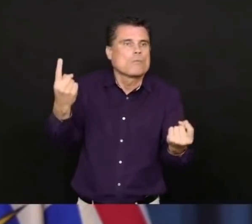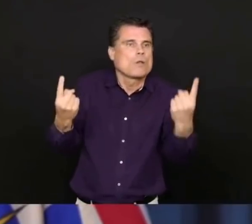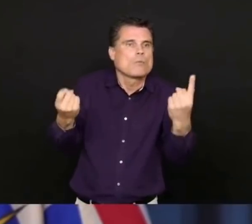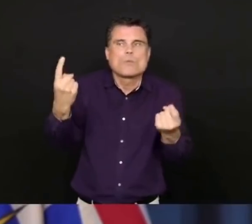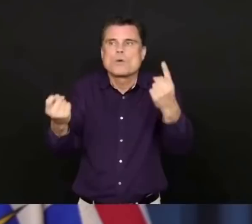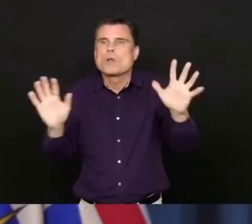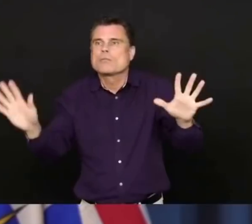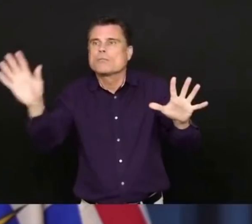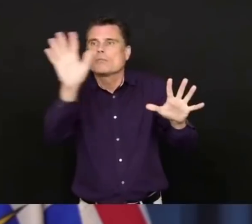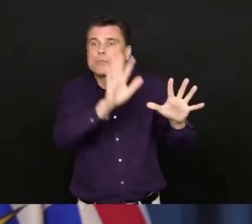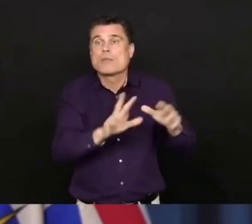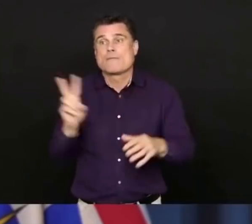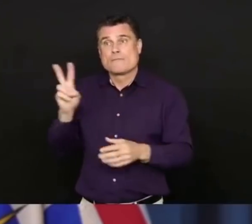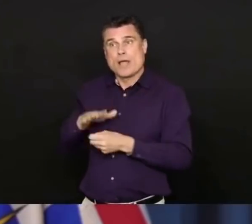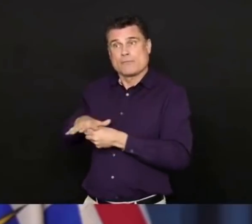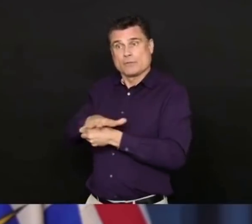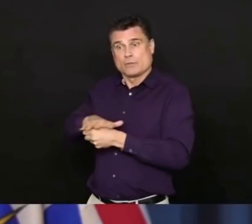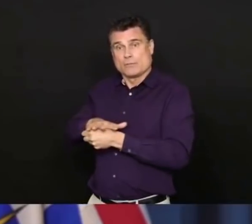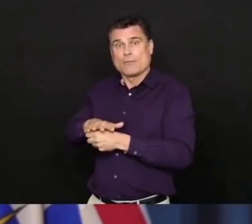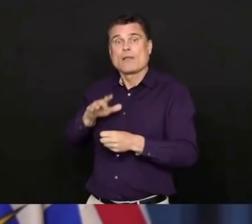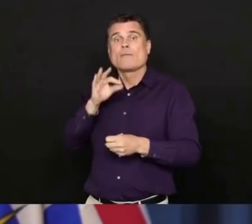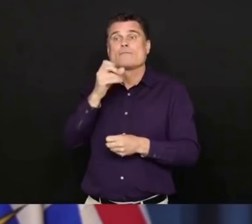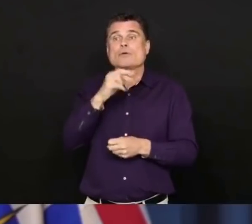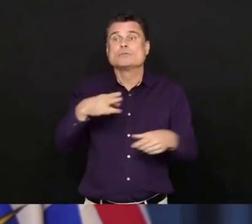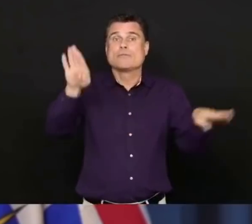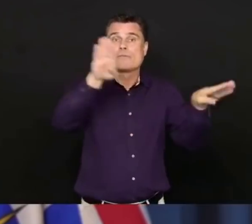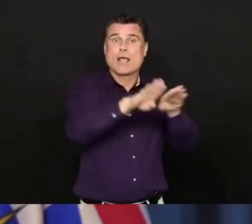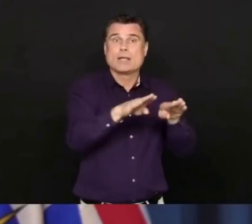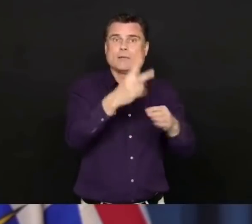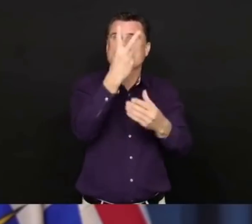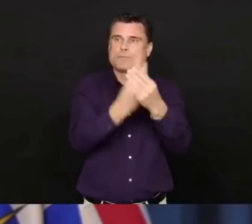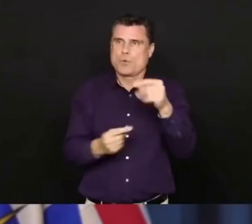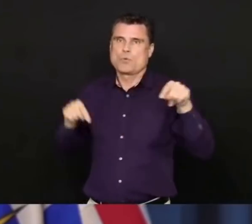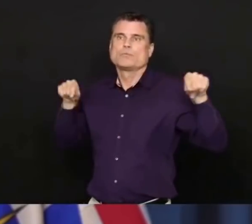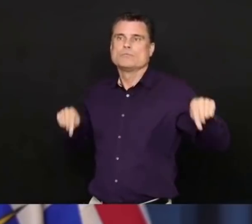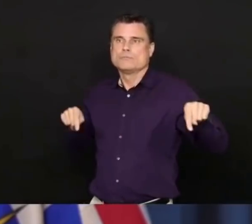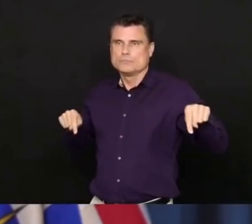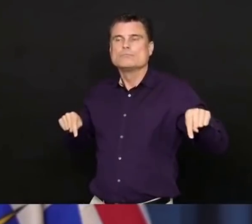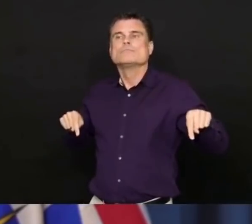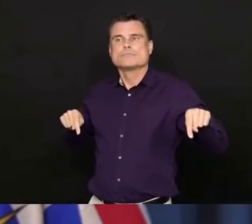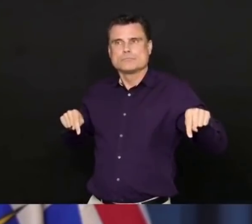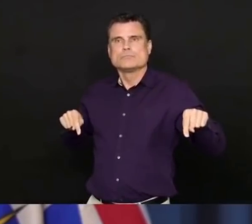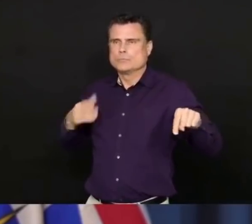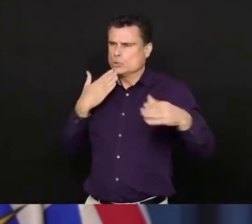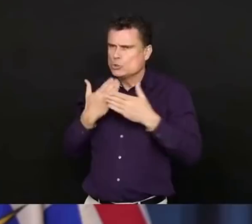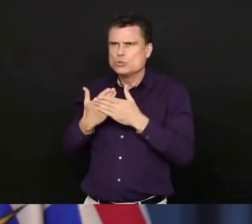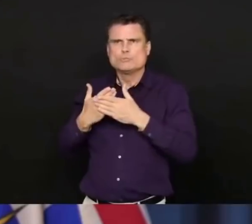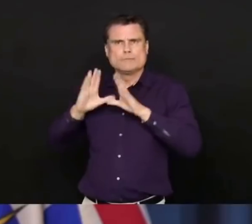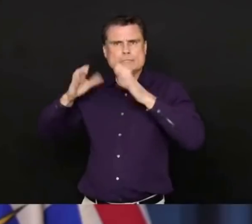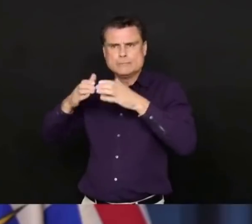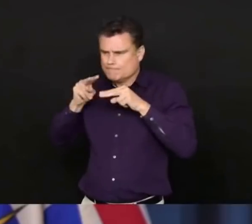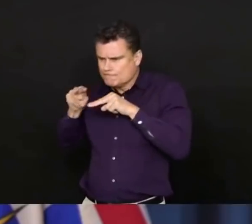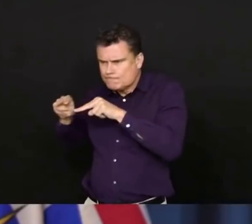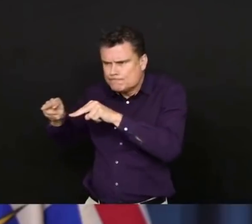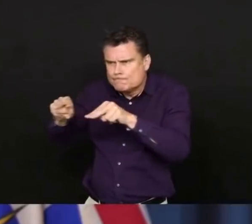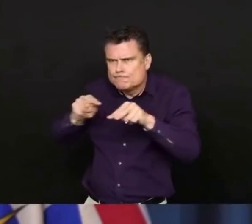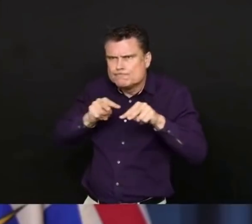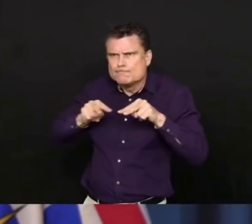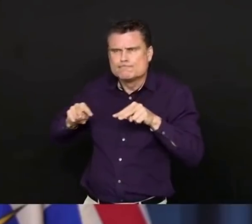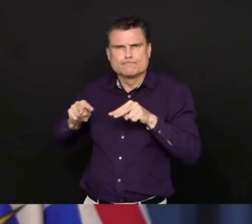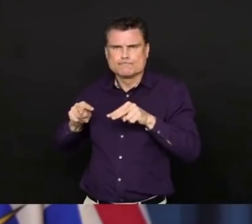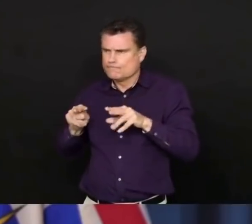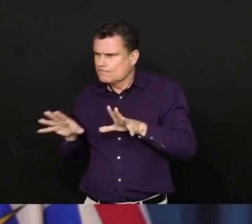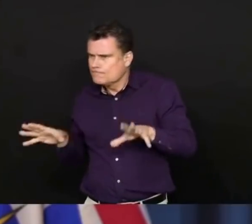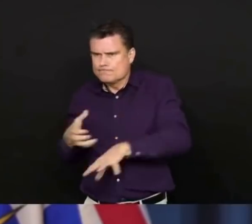Health they have now very active outbreak teams for long-term care. And the measures that we have been putting in place in long-term care and assisted